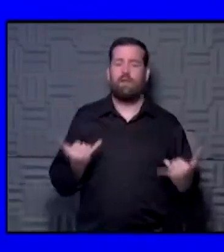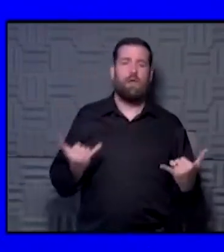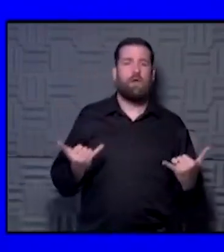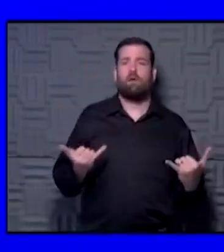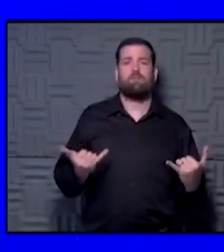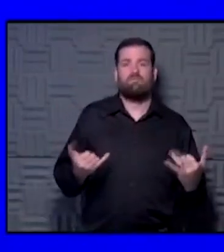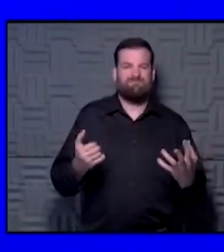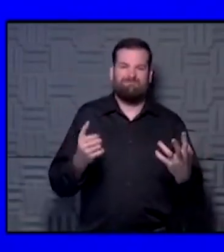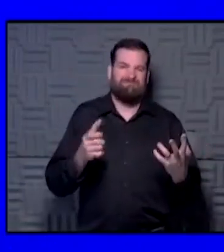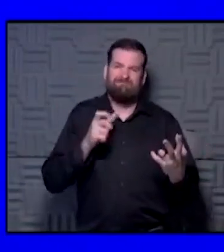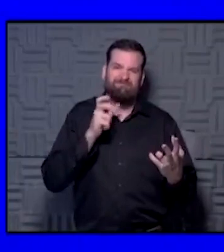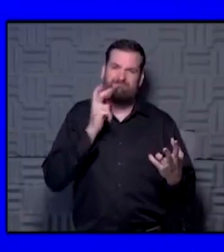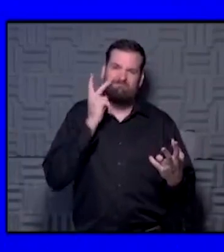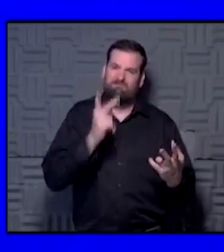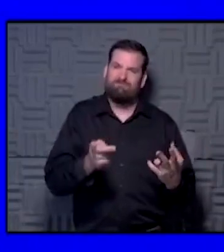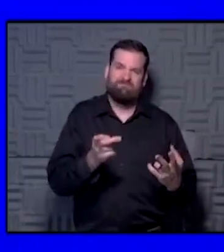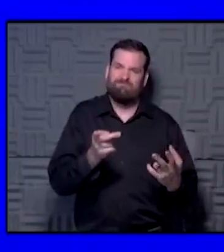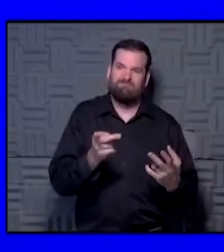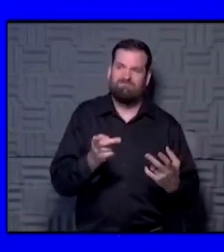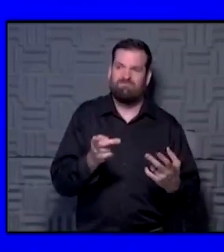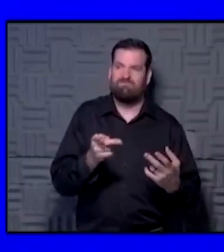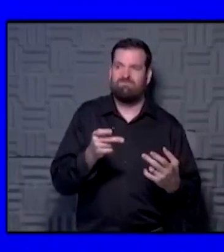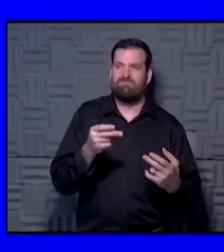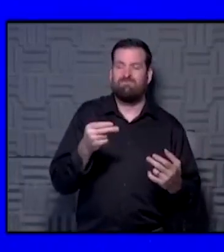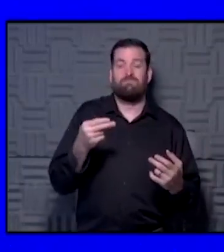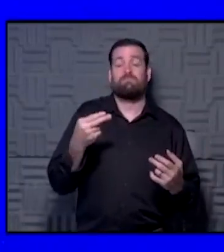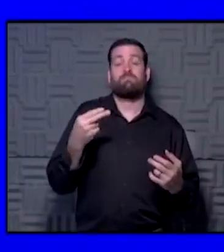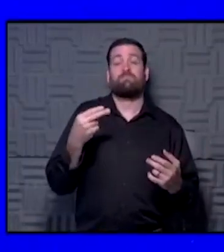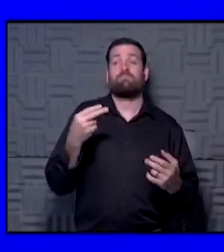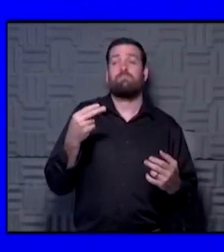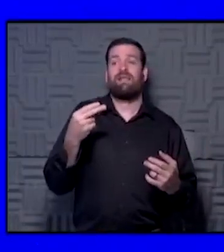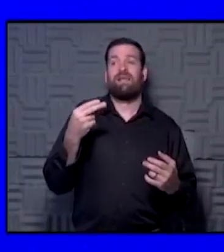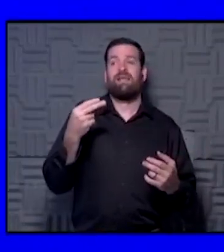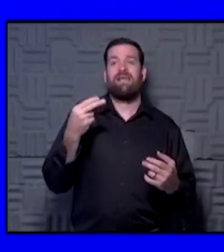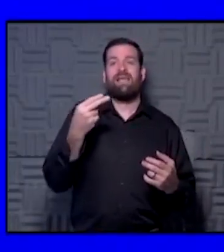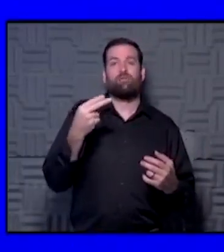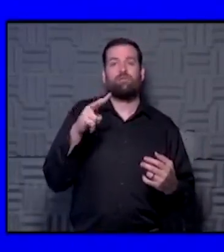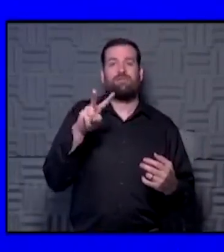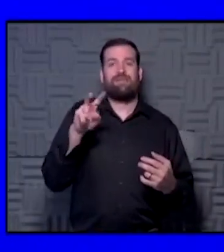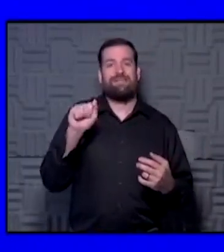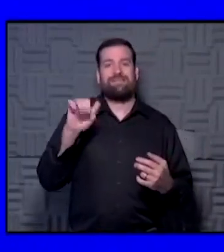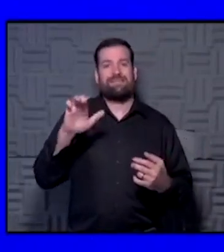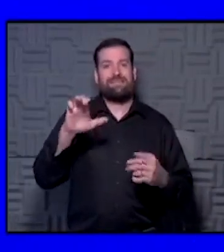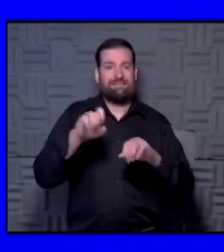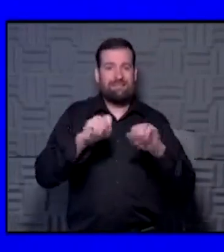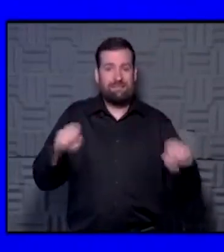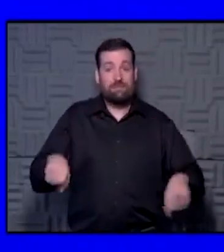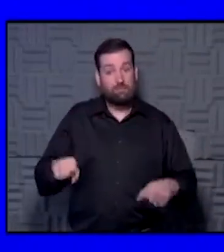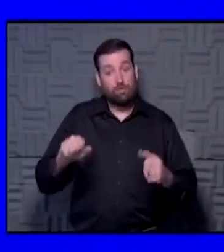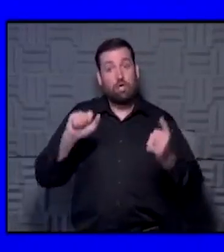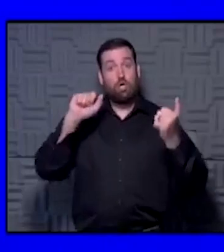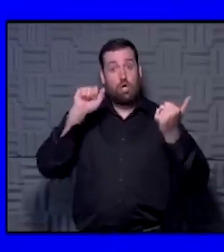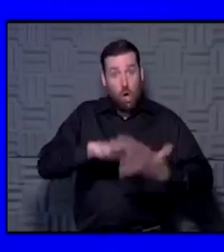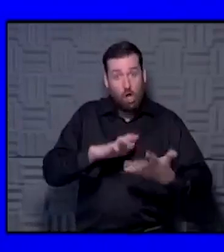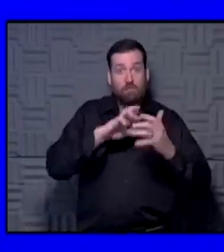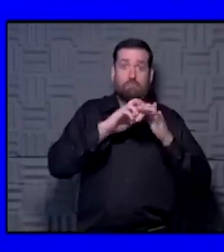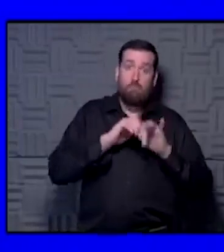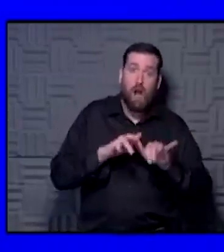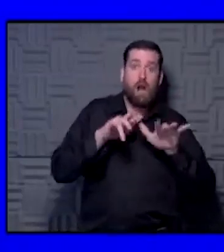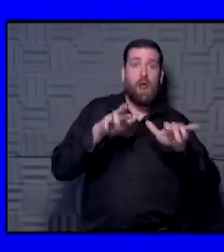really, we don't really see that there's much evidence that HVAC systems are really significant in spread of the